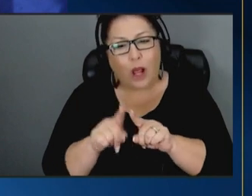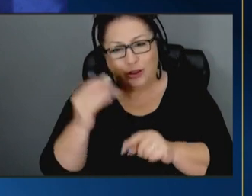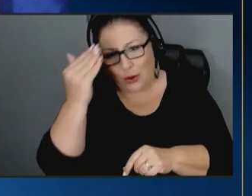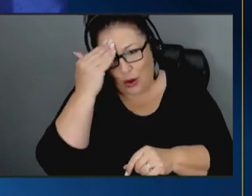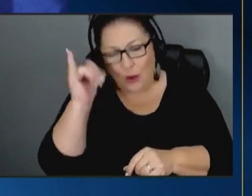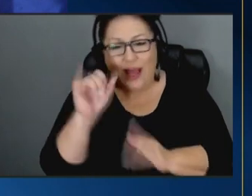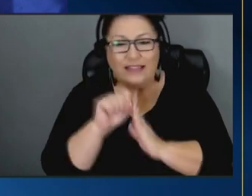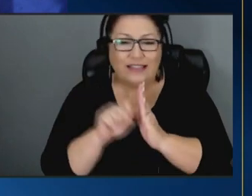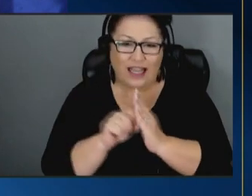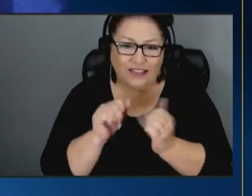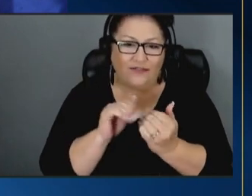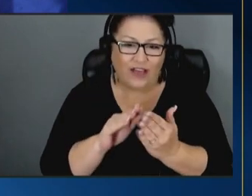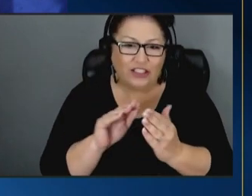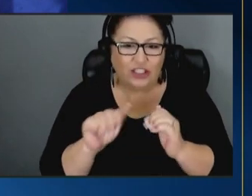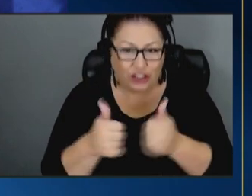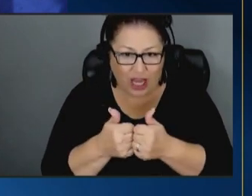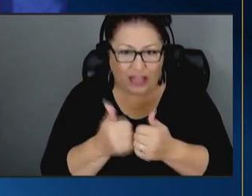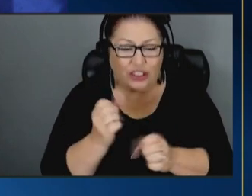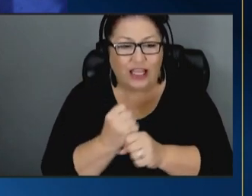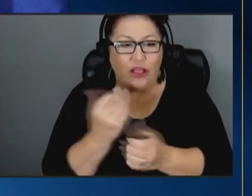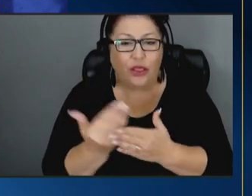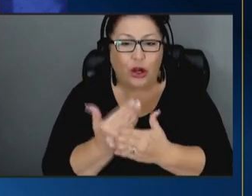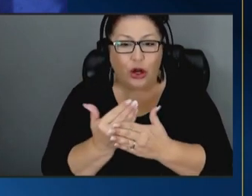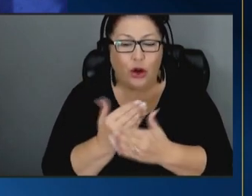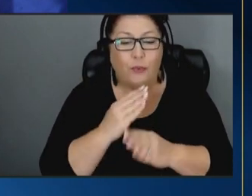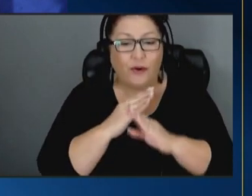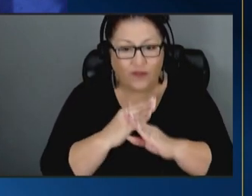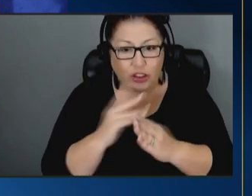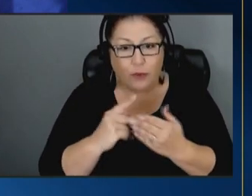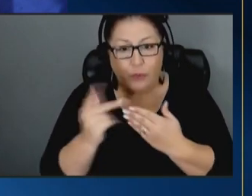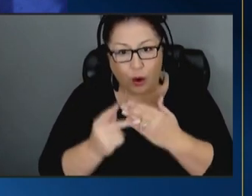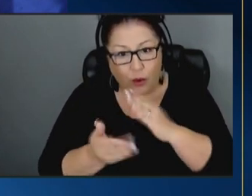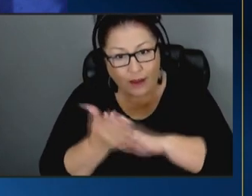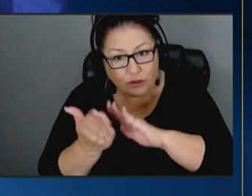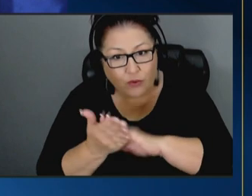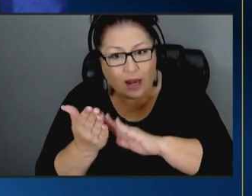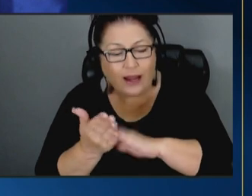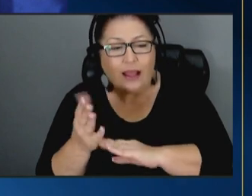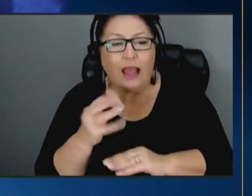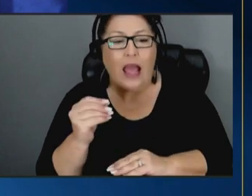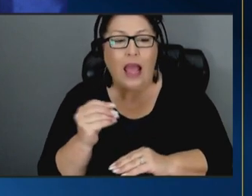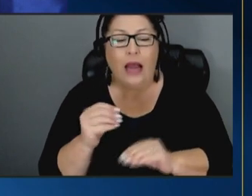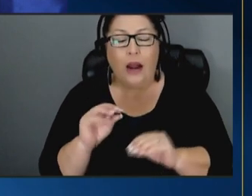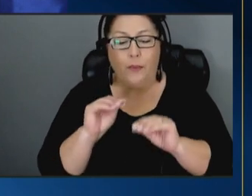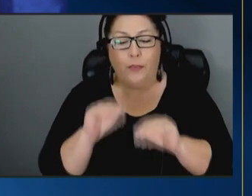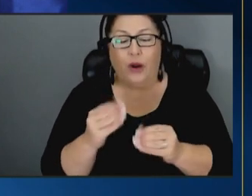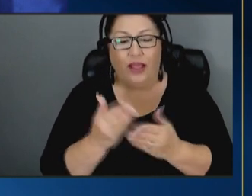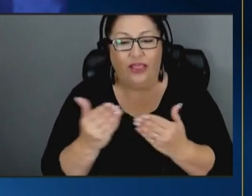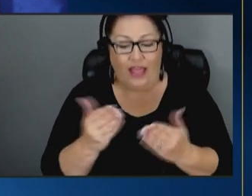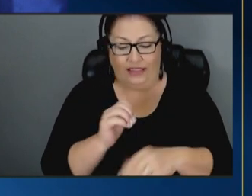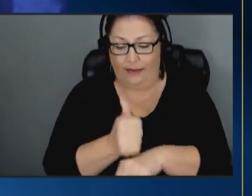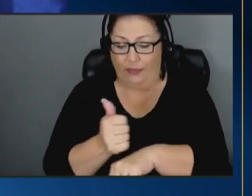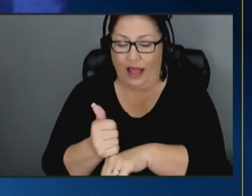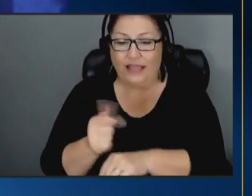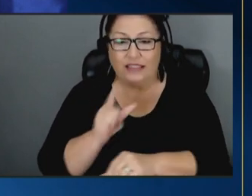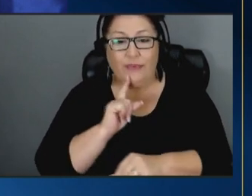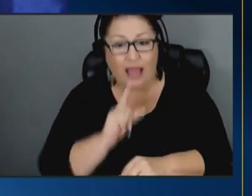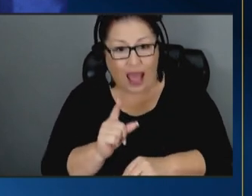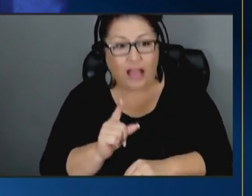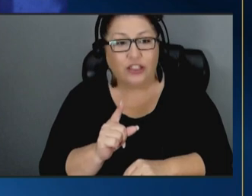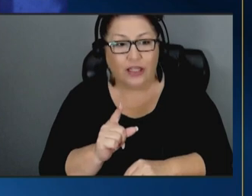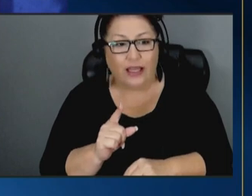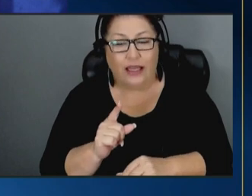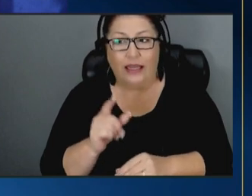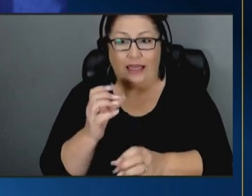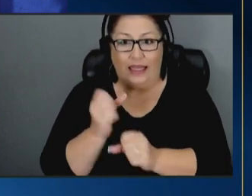challenges in getting their new prevention programs up and running in putting the mechanism in place to be able to actually draw down the federal